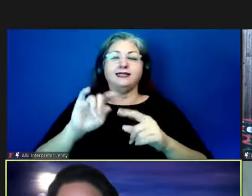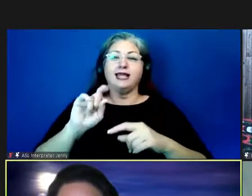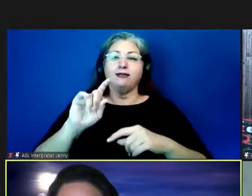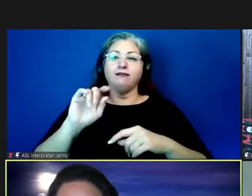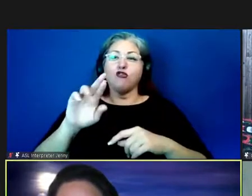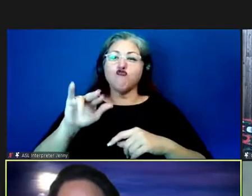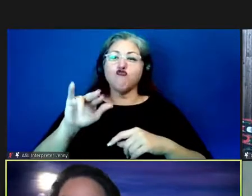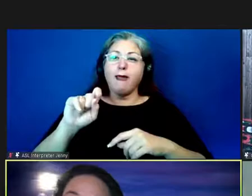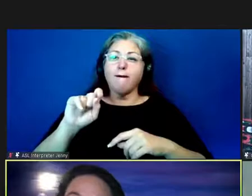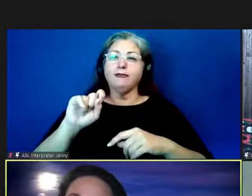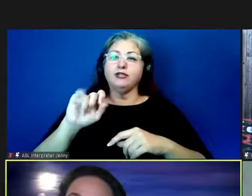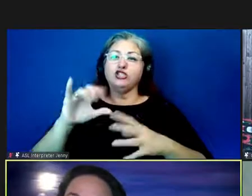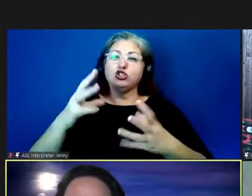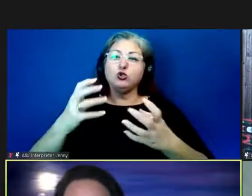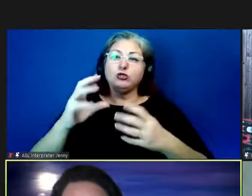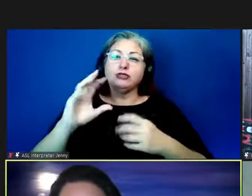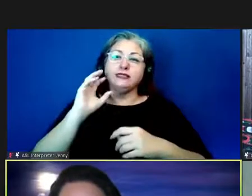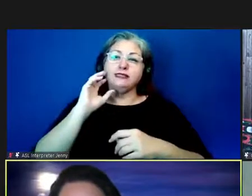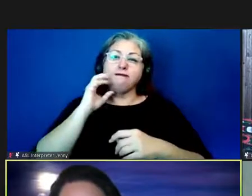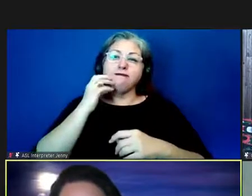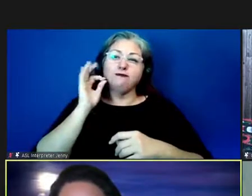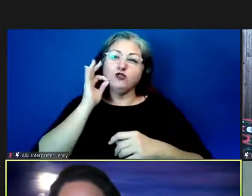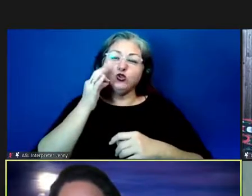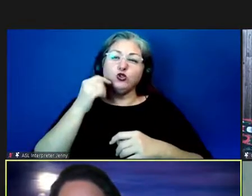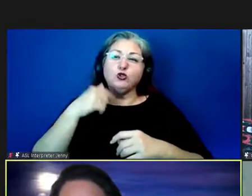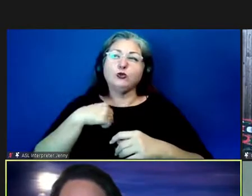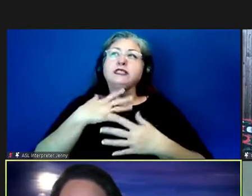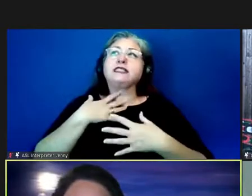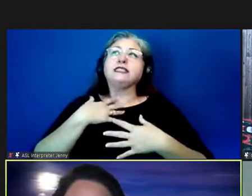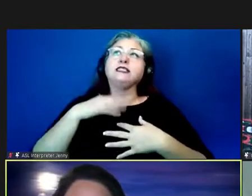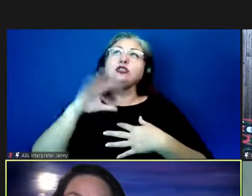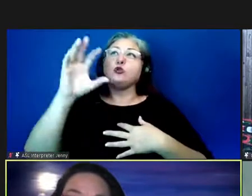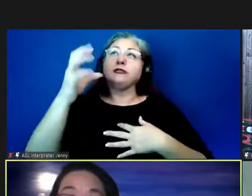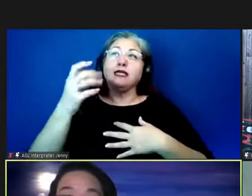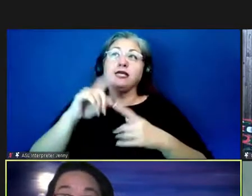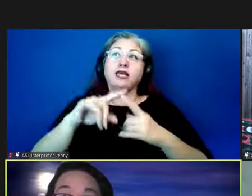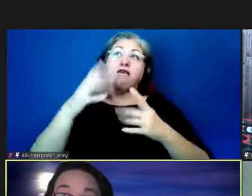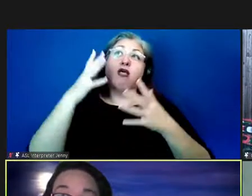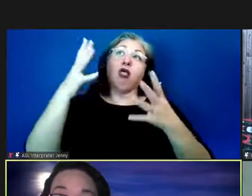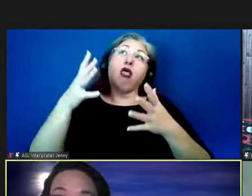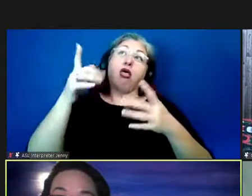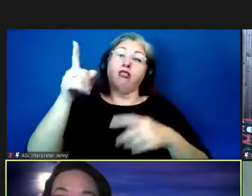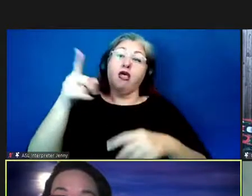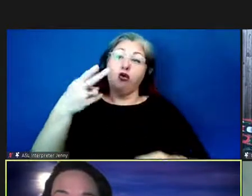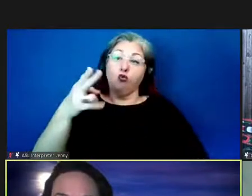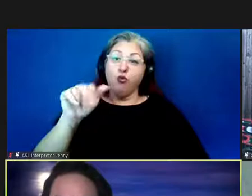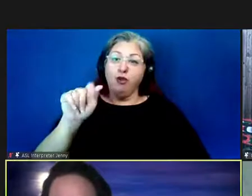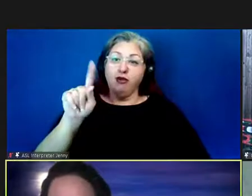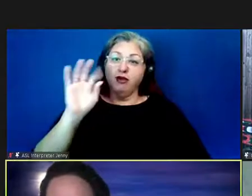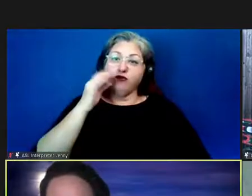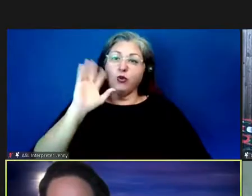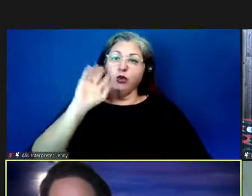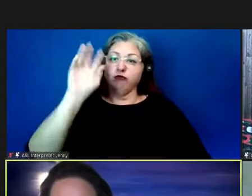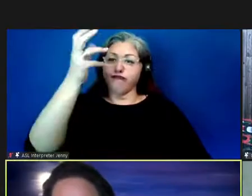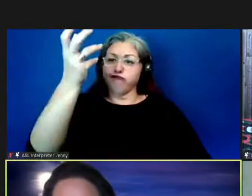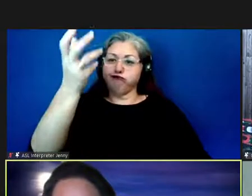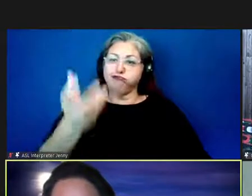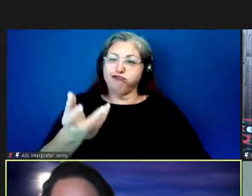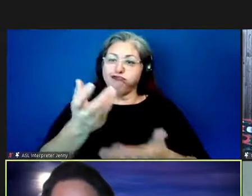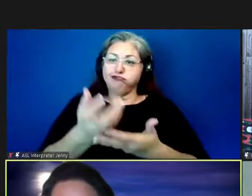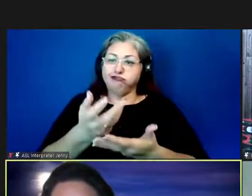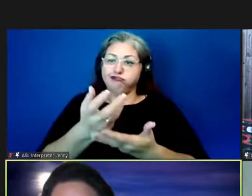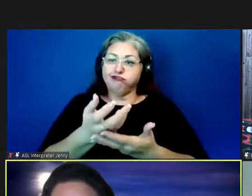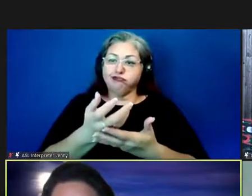that is so tantalizing that we want to pick it and if we do not the hua the fruit will fall to the ground